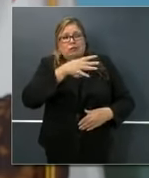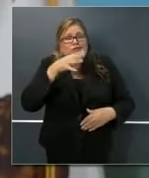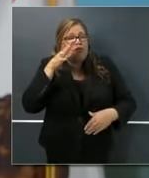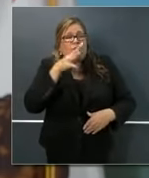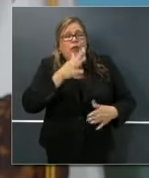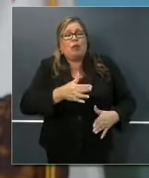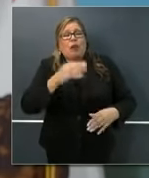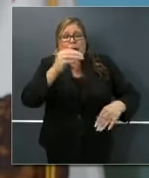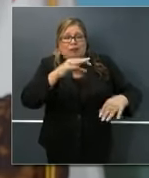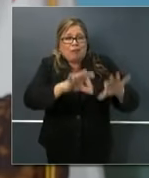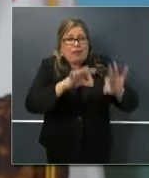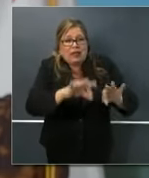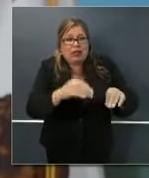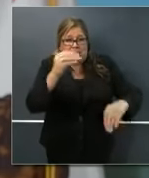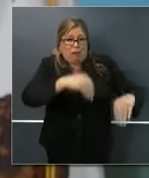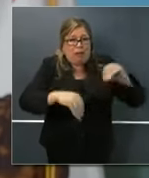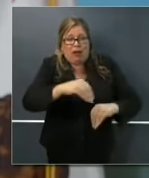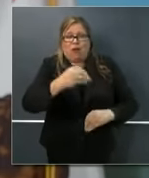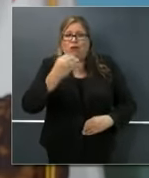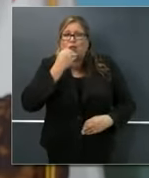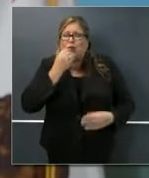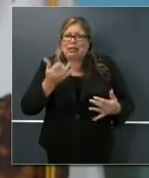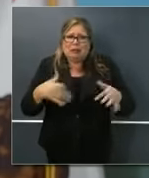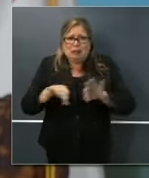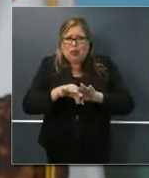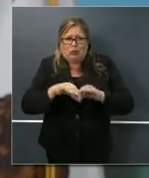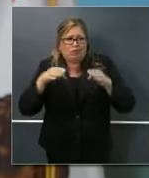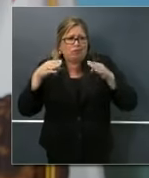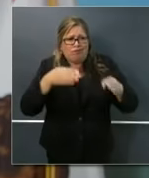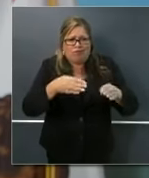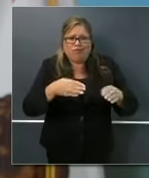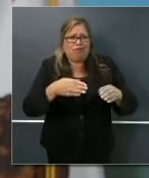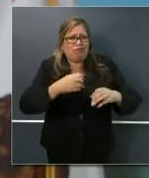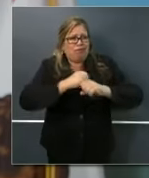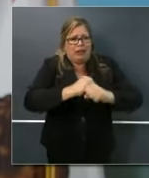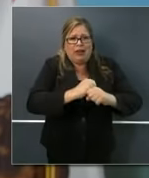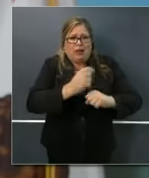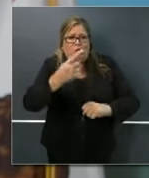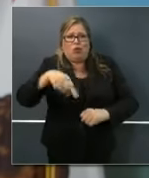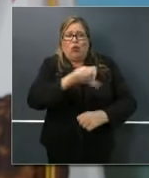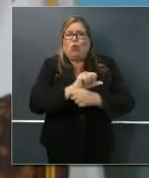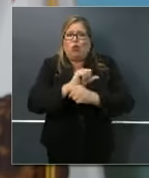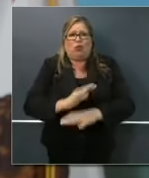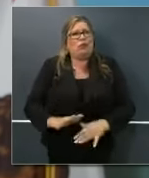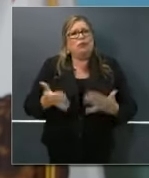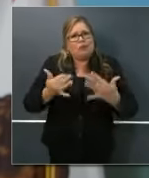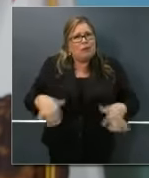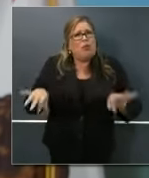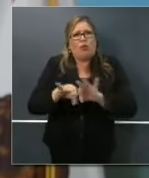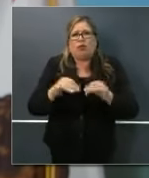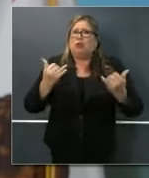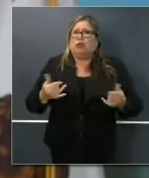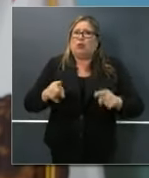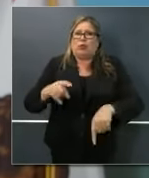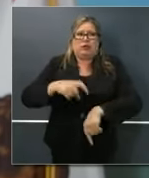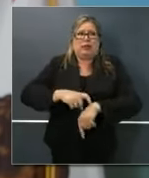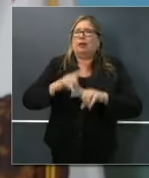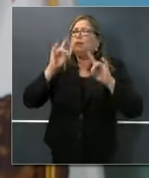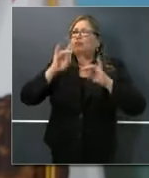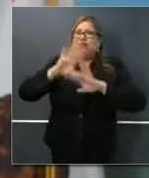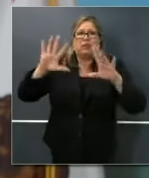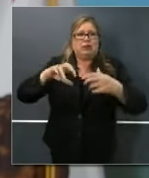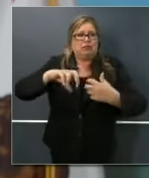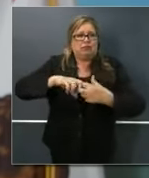essential workers and the dignity of that work and the importance of protecting them at this time of crisis